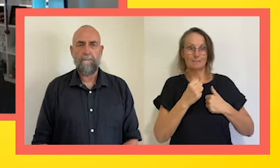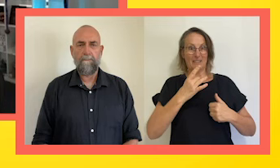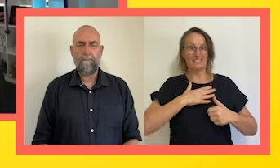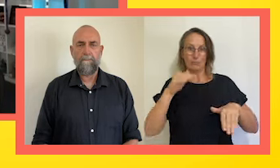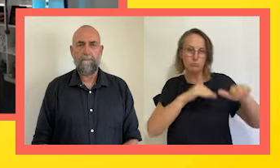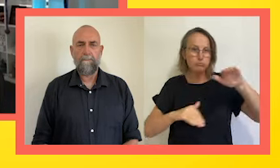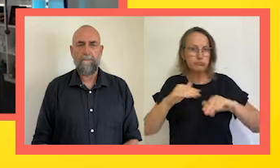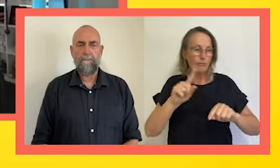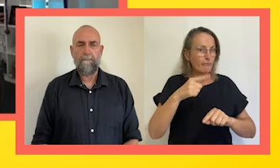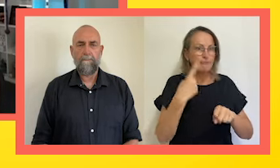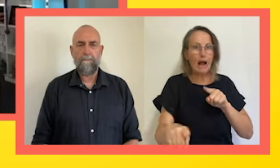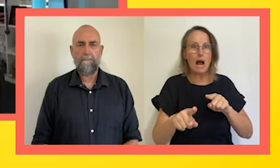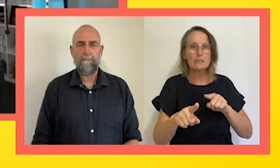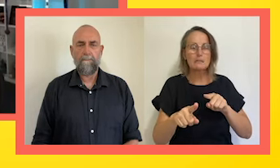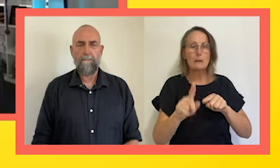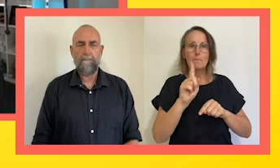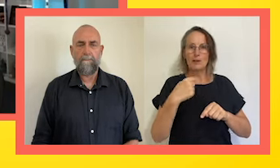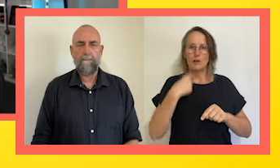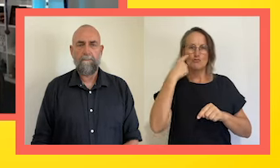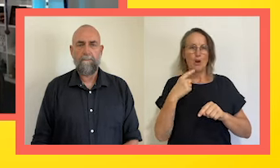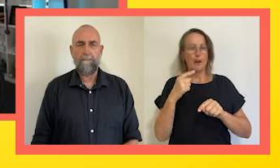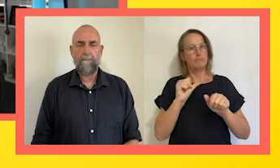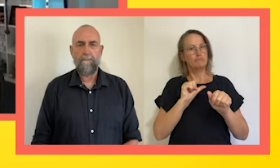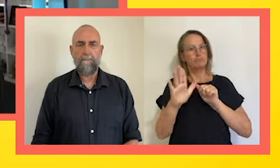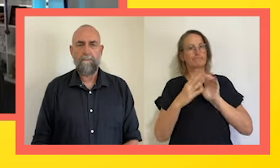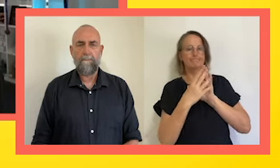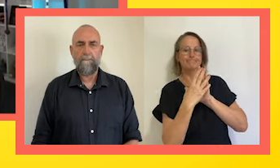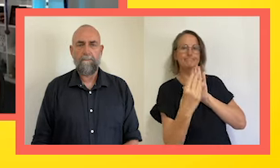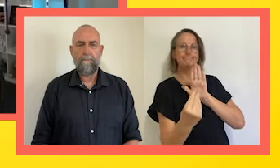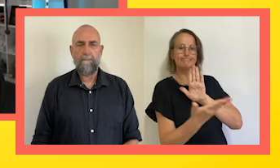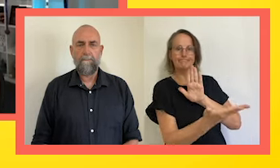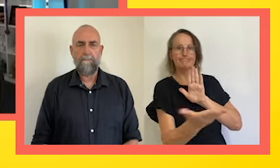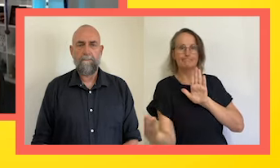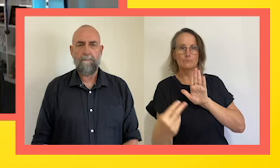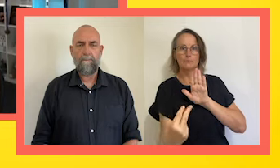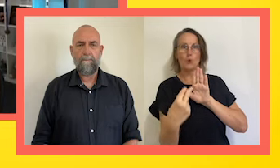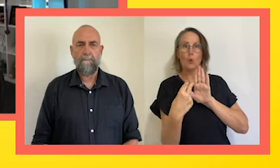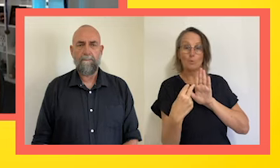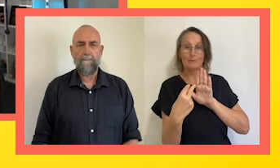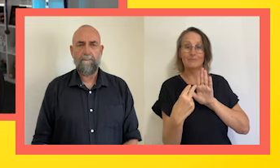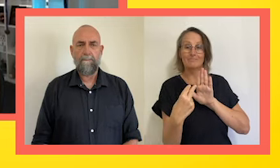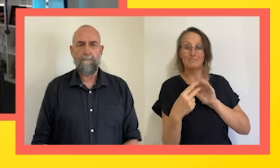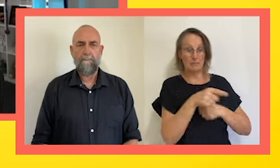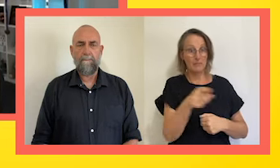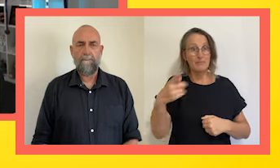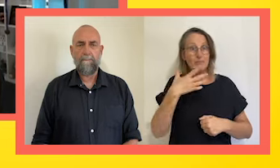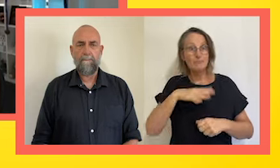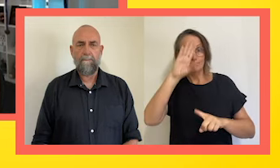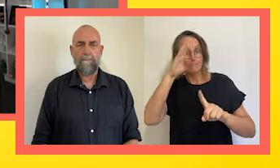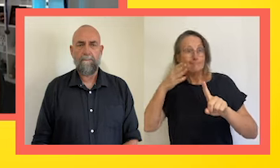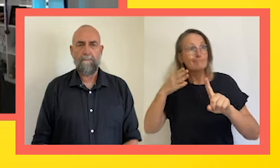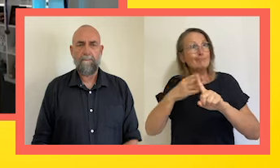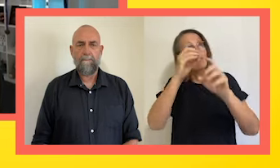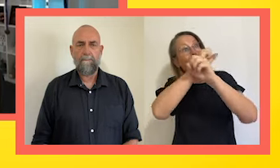it's also about being the best role model that you can and trying to inspire other young people to whether they want to achieve their grandest